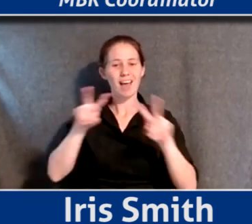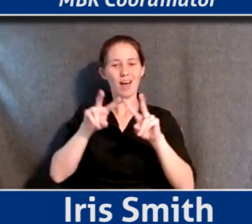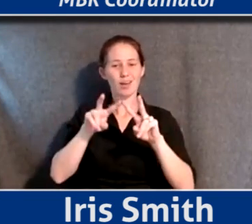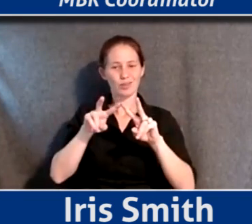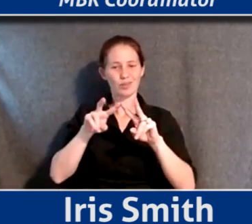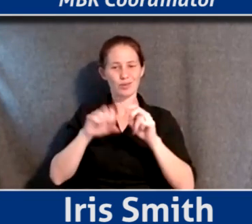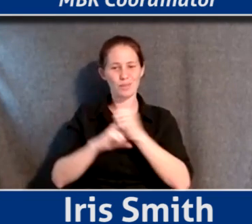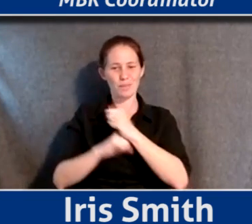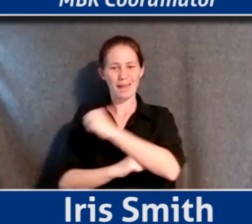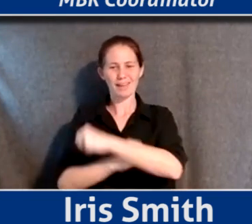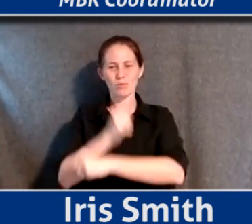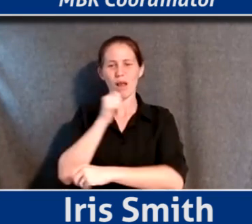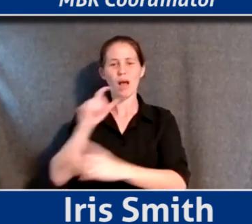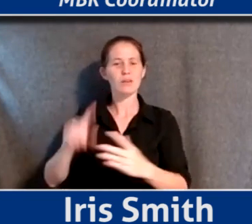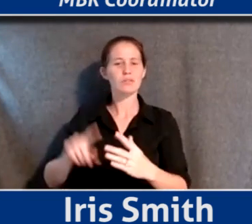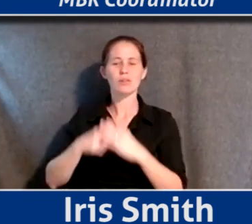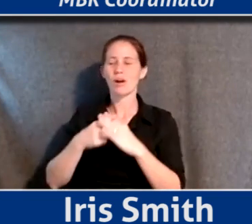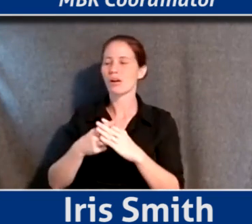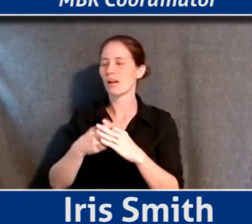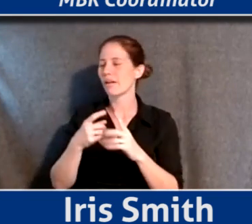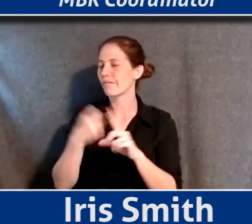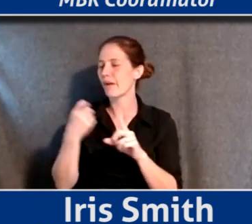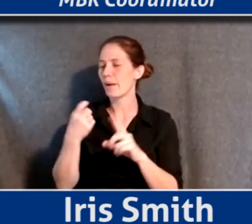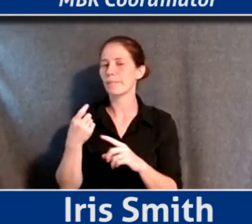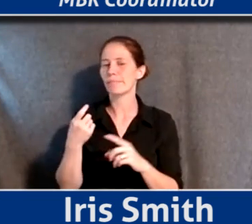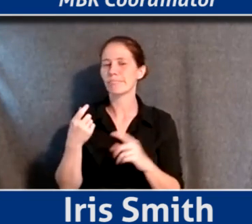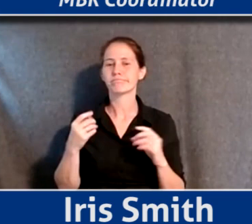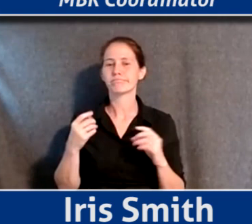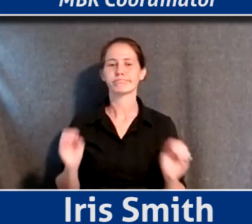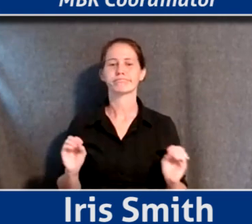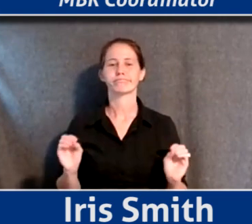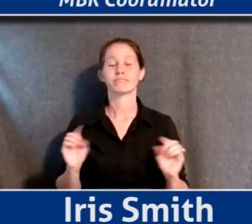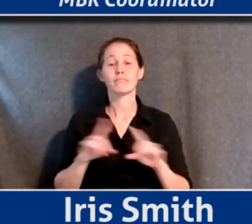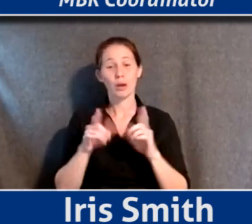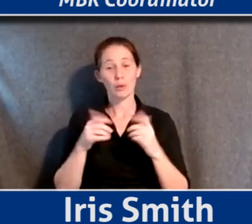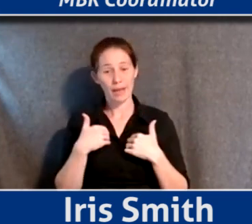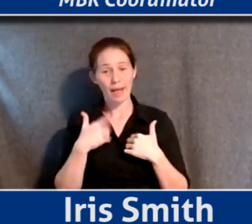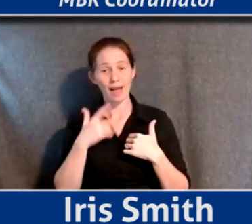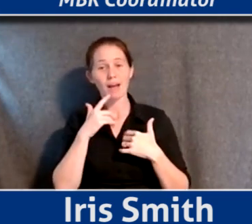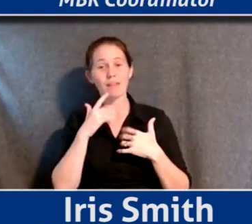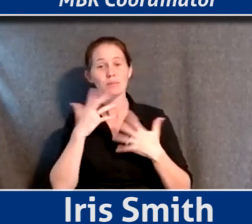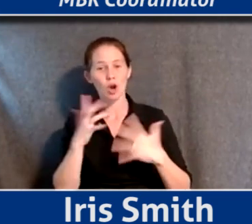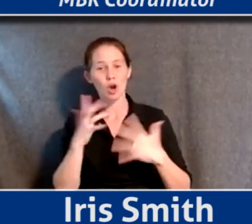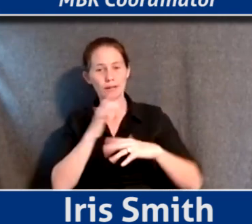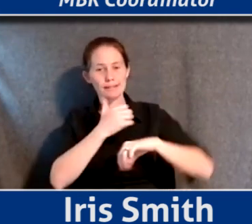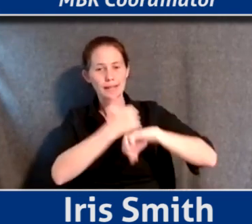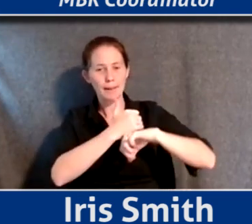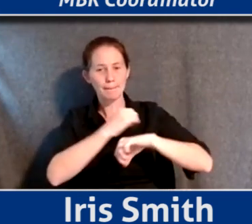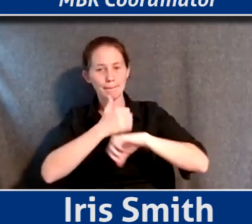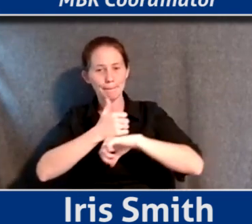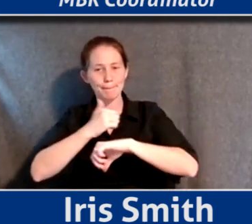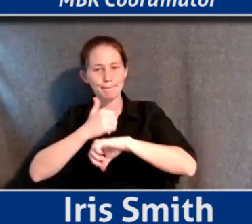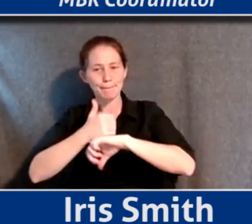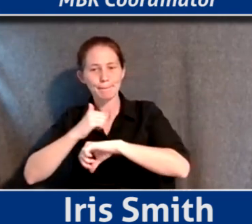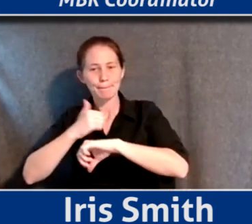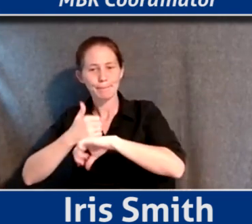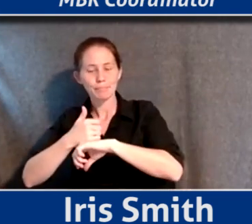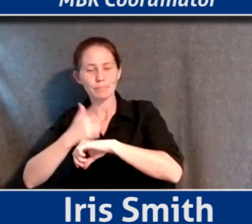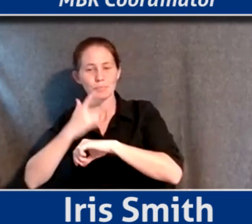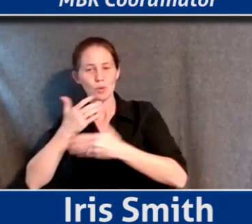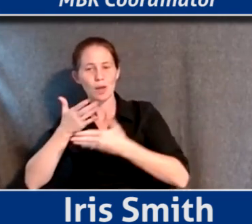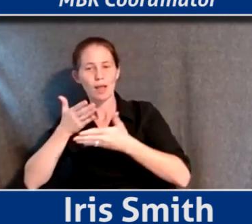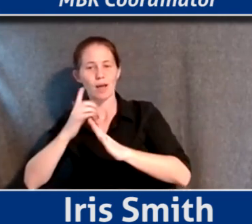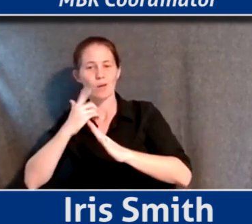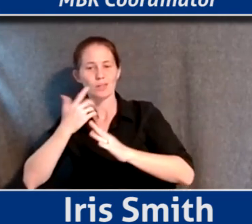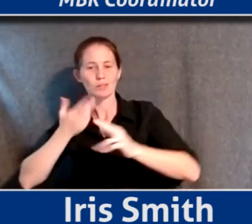starting from kind of a, you know, a zero set, but we have some building blocks that we've established in the last couple years that allow us to